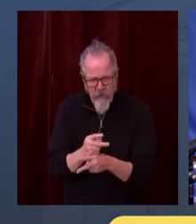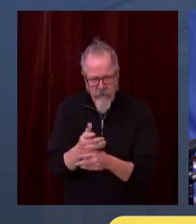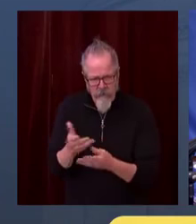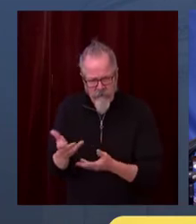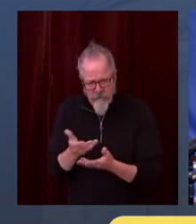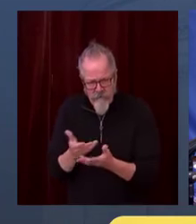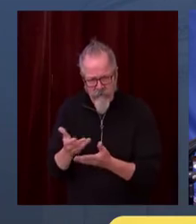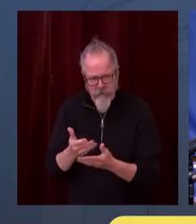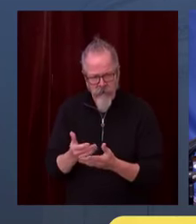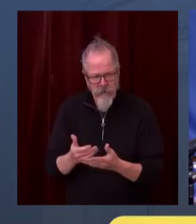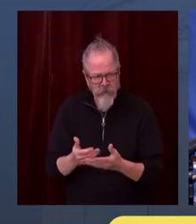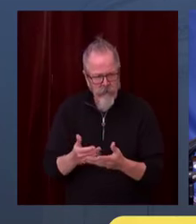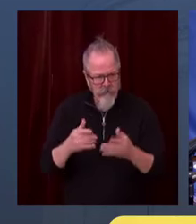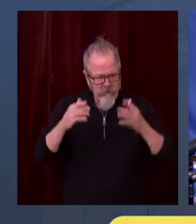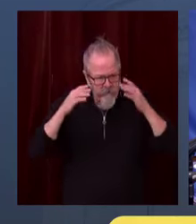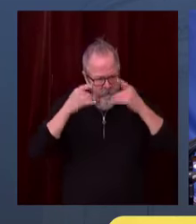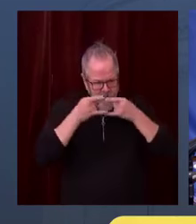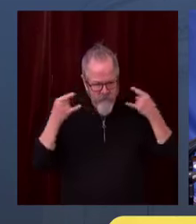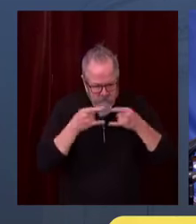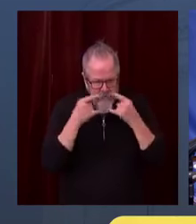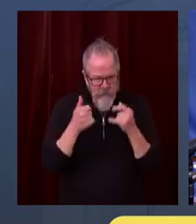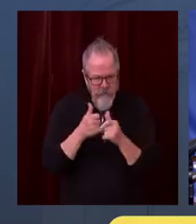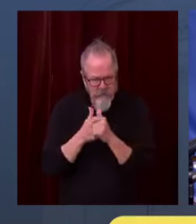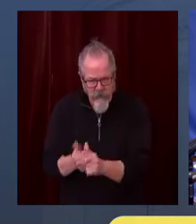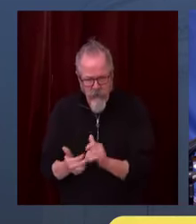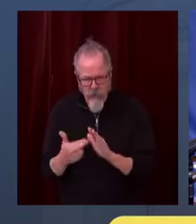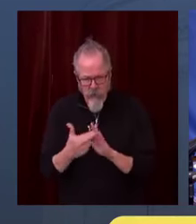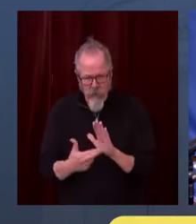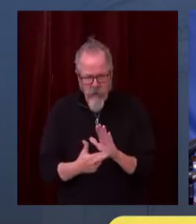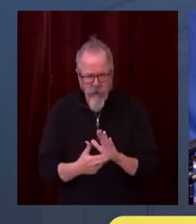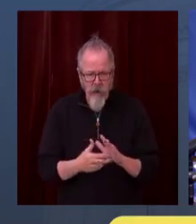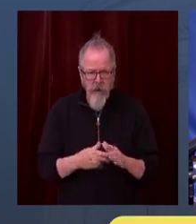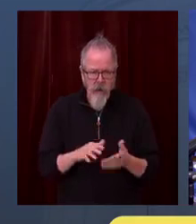better compliance so we don't have to consider other measures in construction.